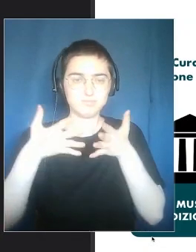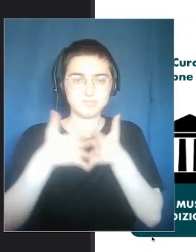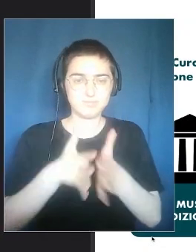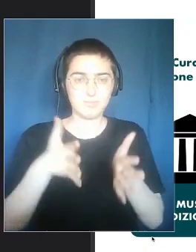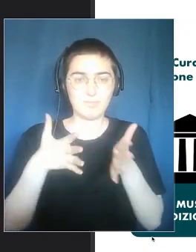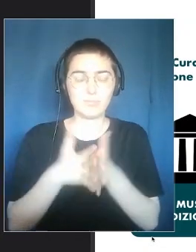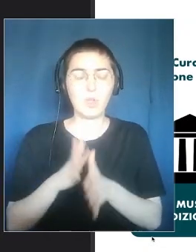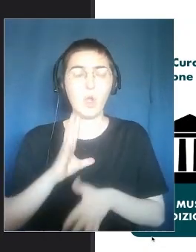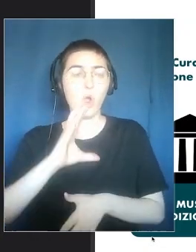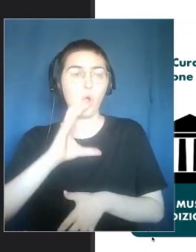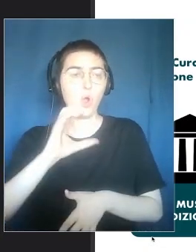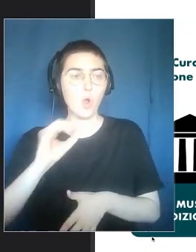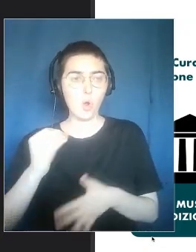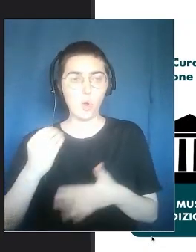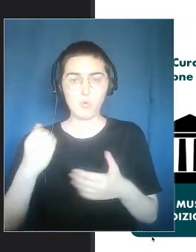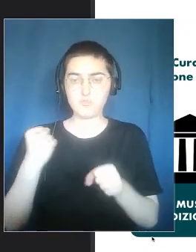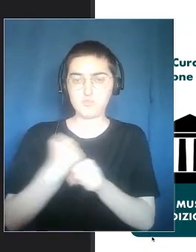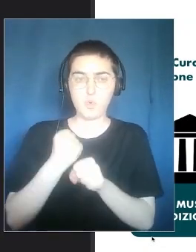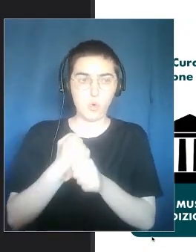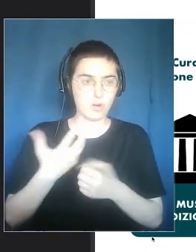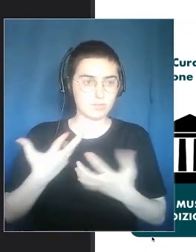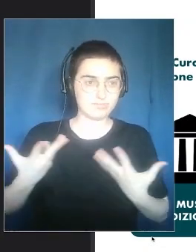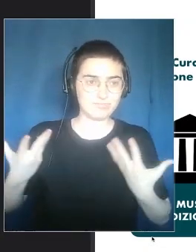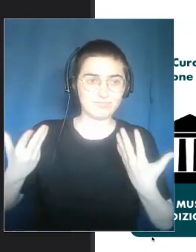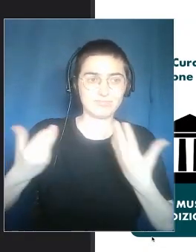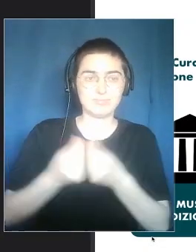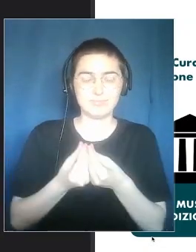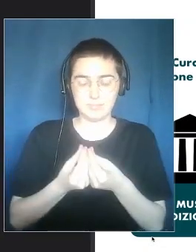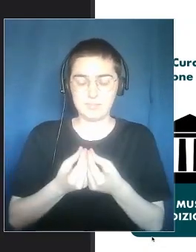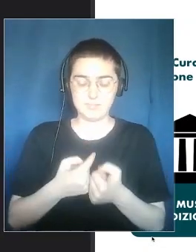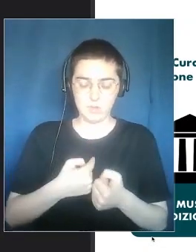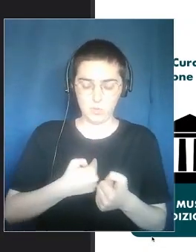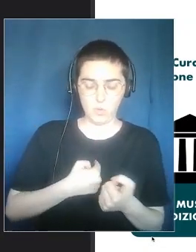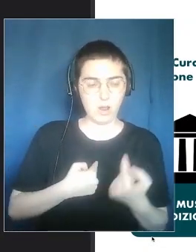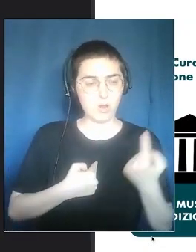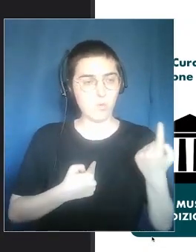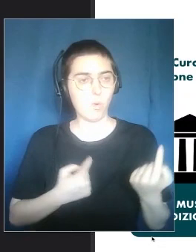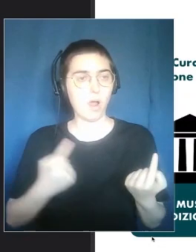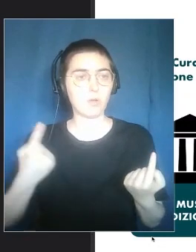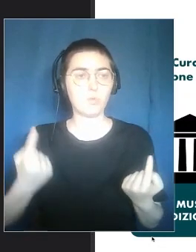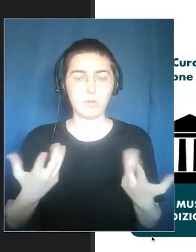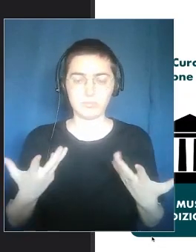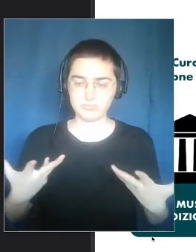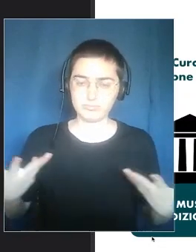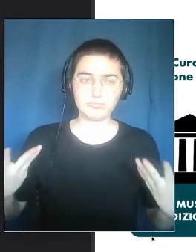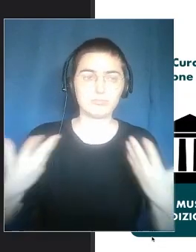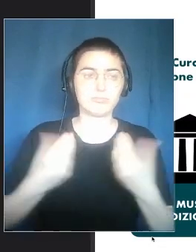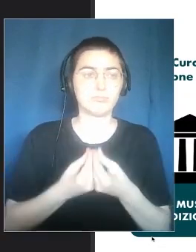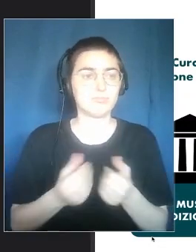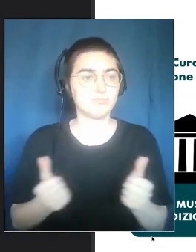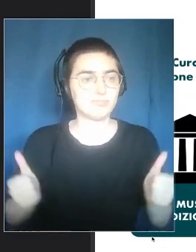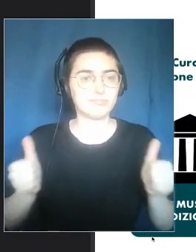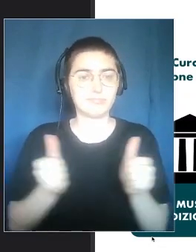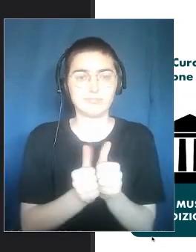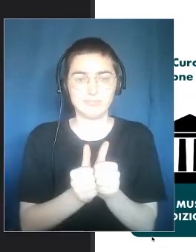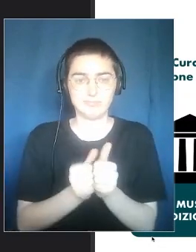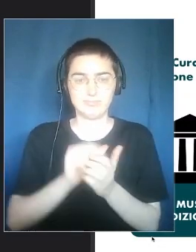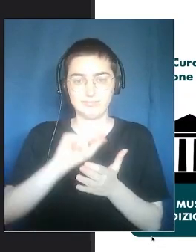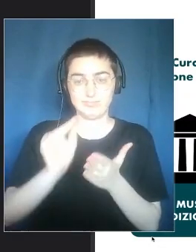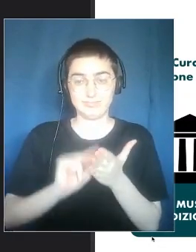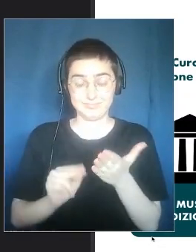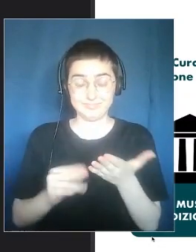We have more. Voices. Involved. In a given. Narration. given. Storytelling.